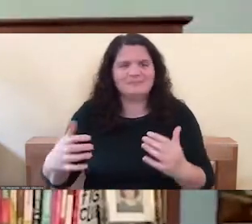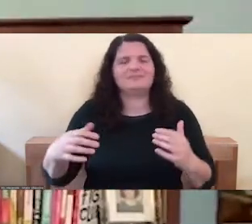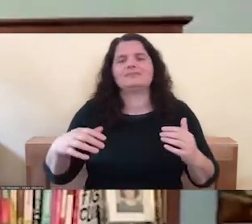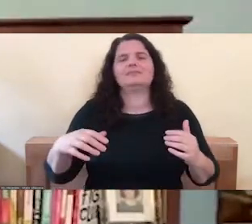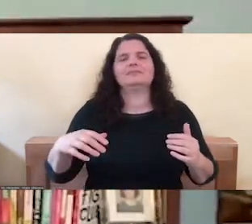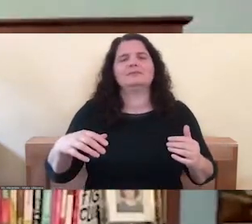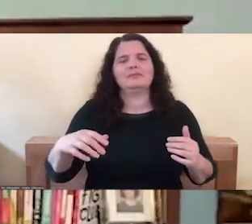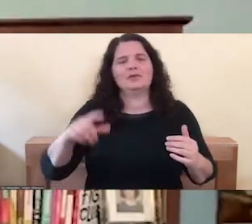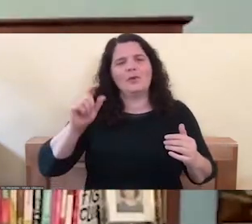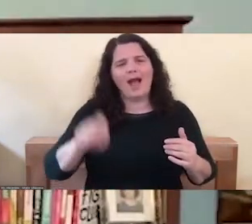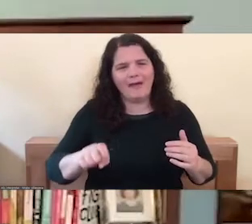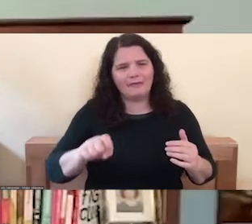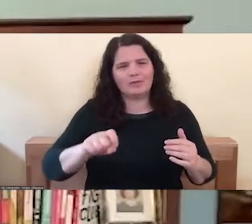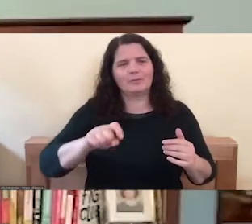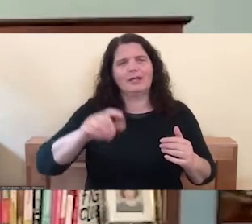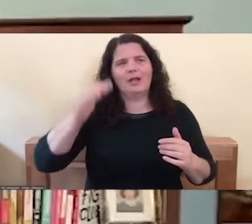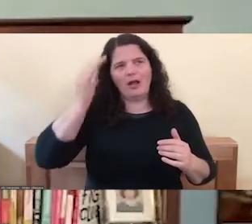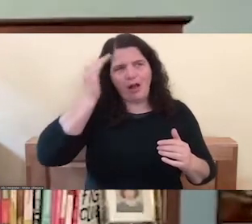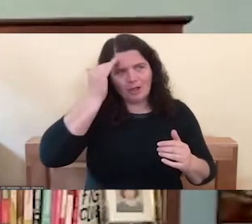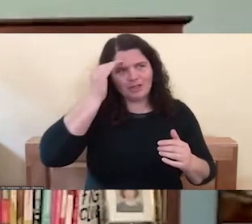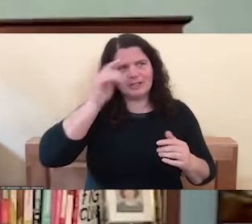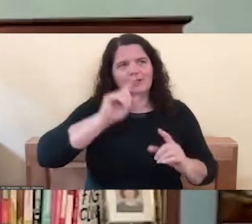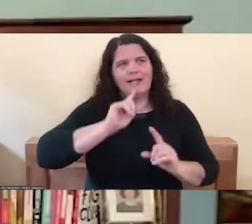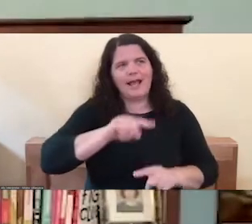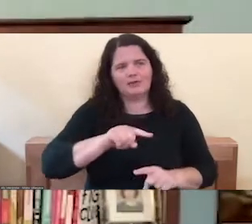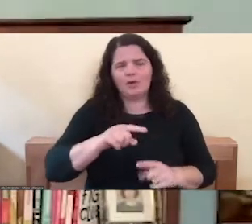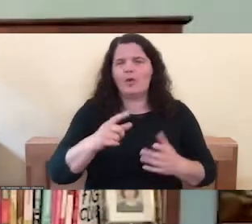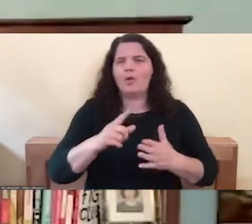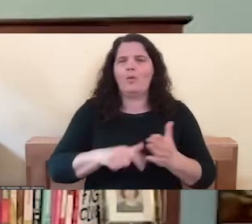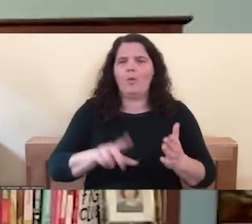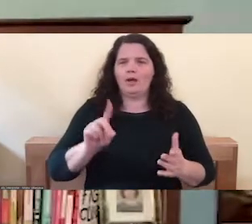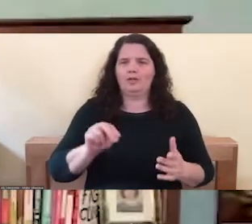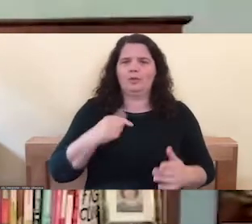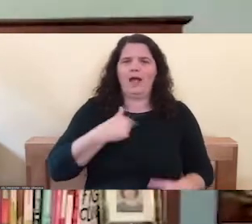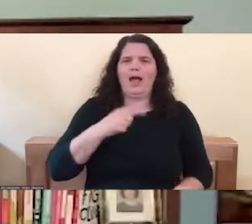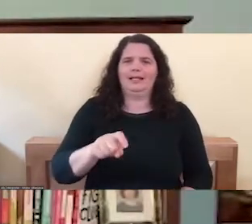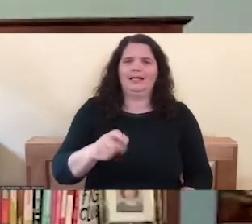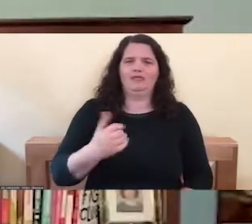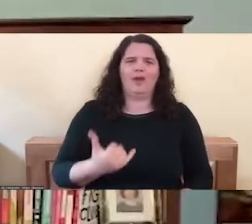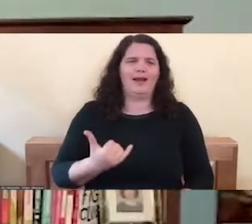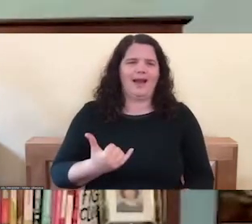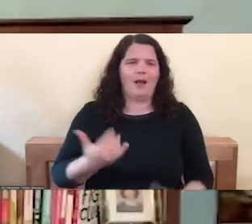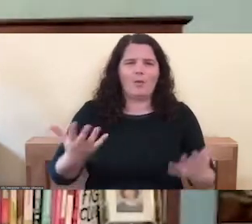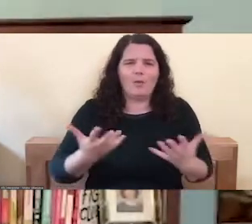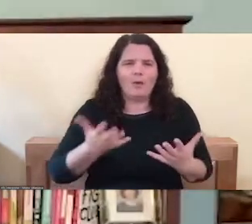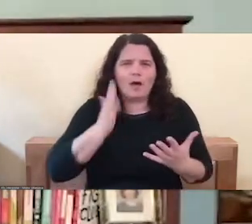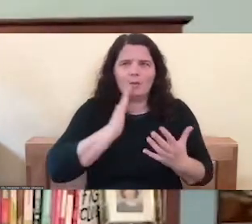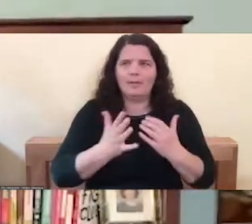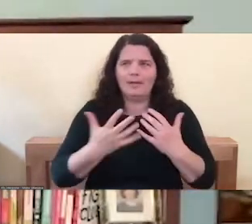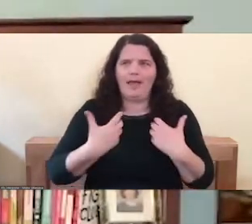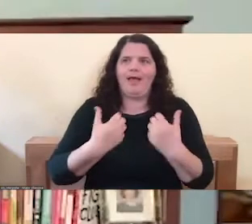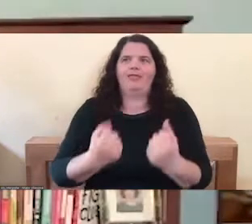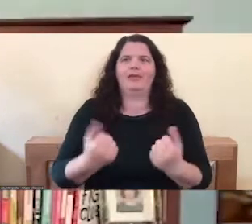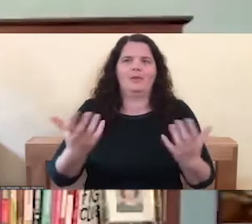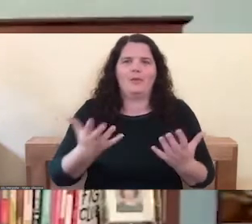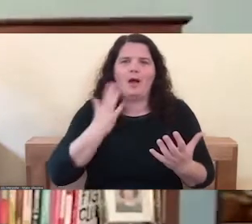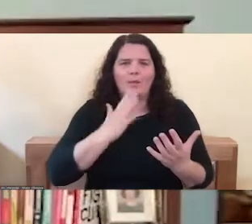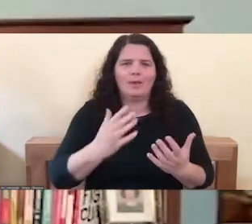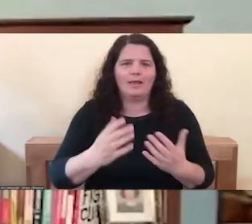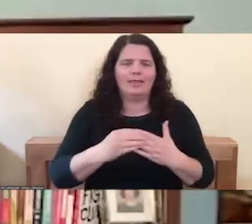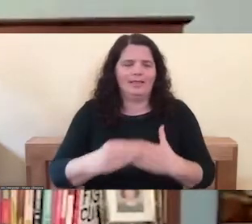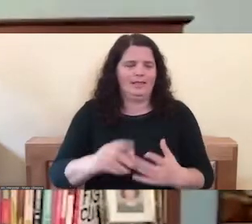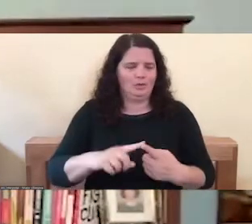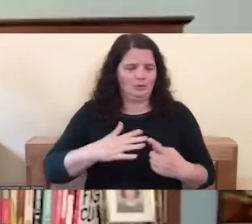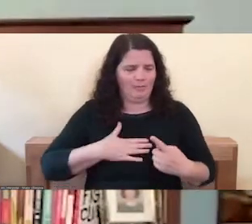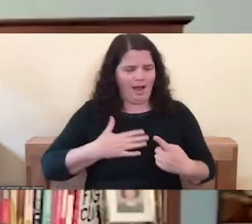that conscious question. What do I need right now? What's healthy? What was going to lead to wellbeing? So I